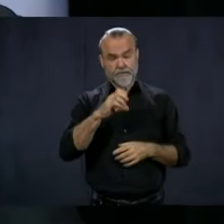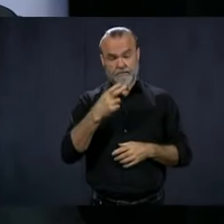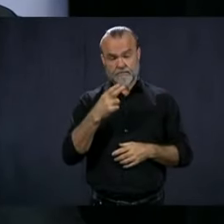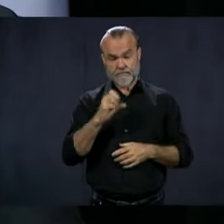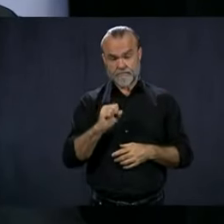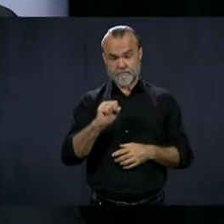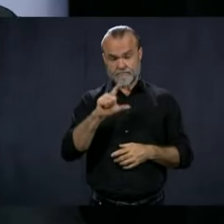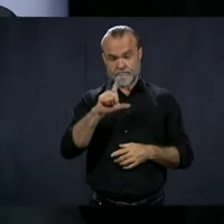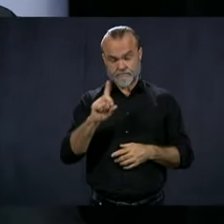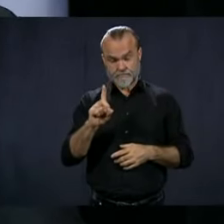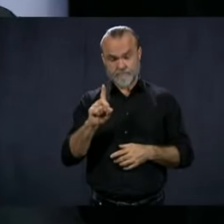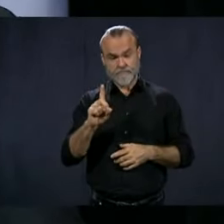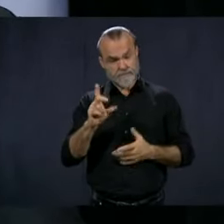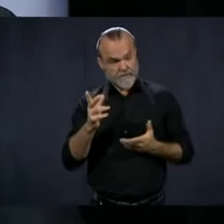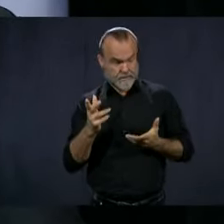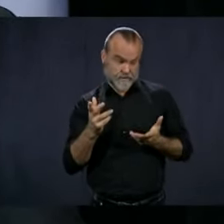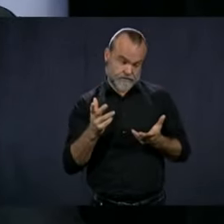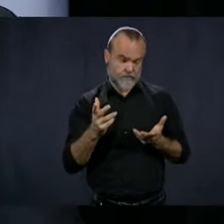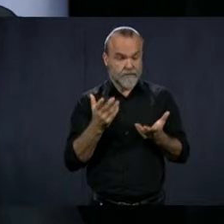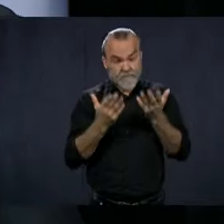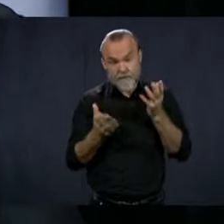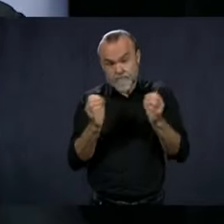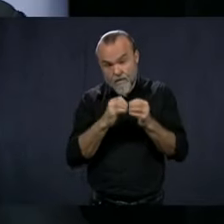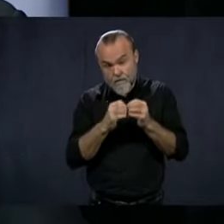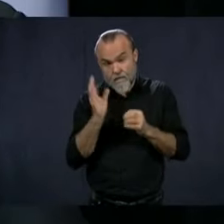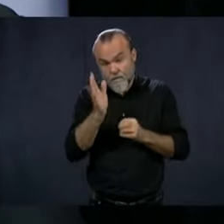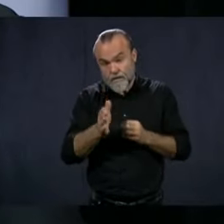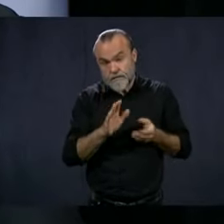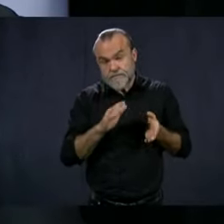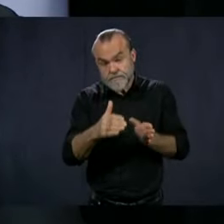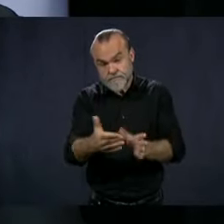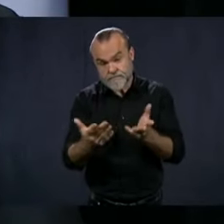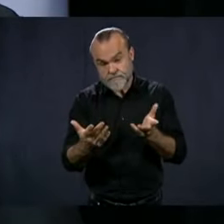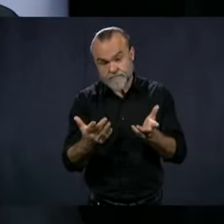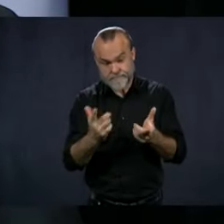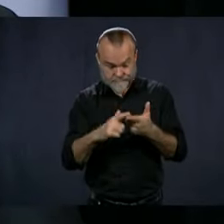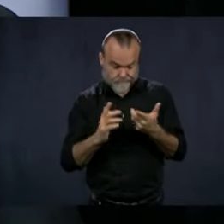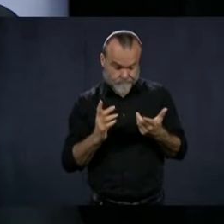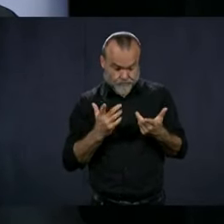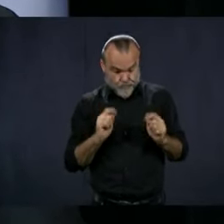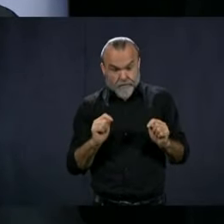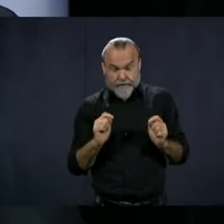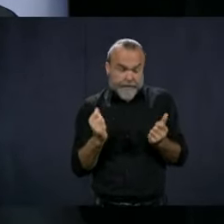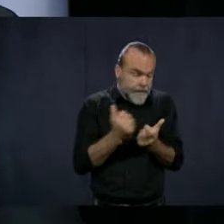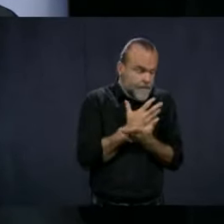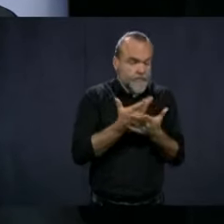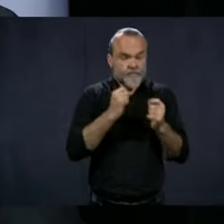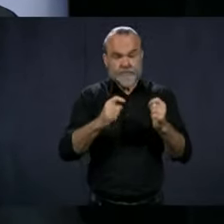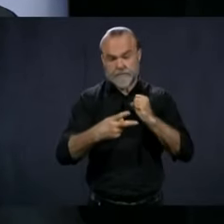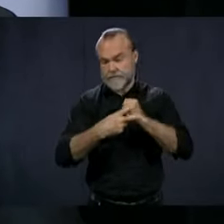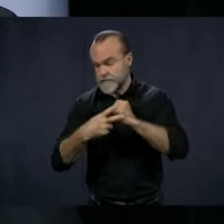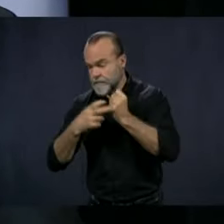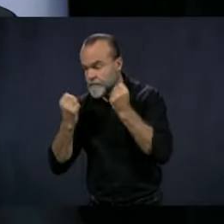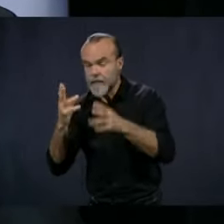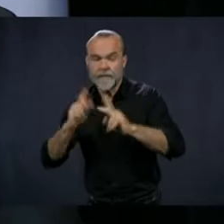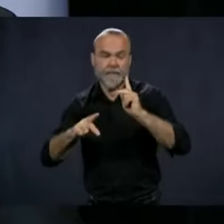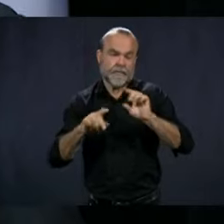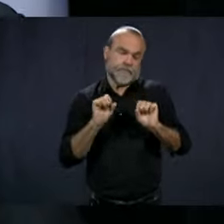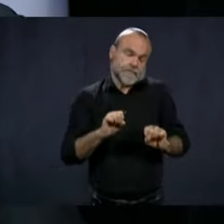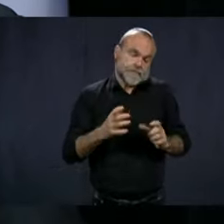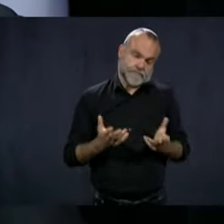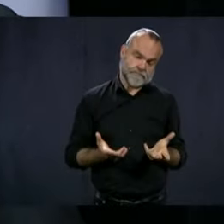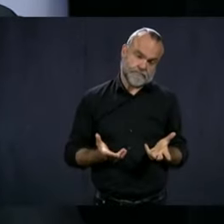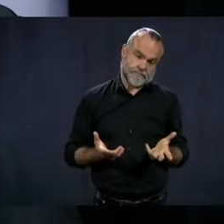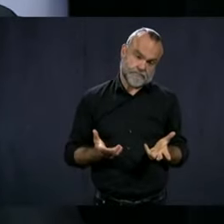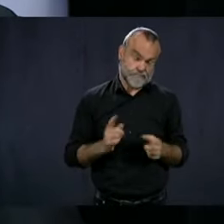we may have more to come. We'll do all what we can to try to save as many as possible,